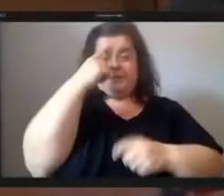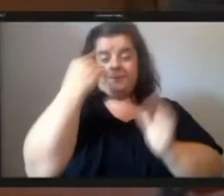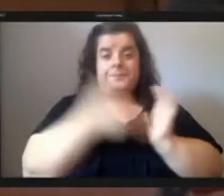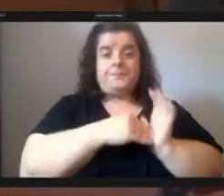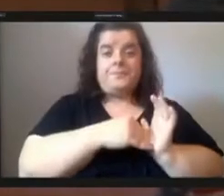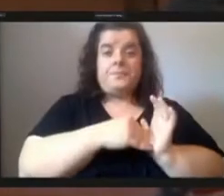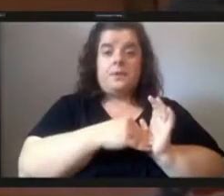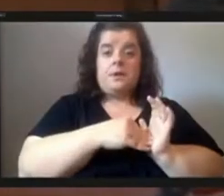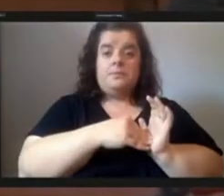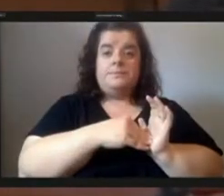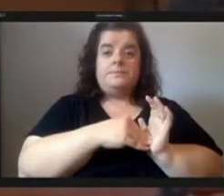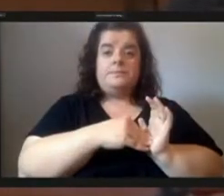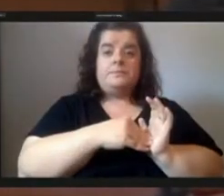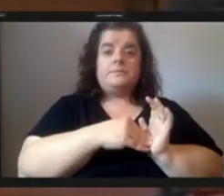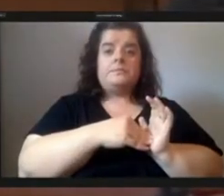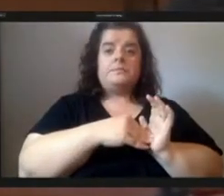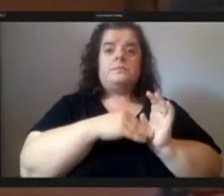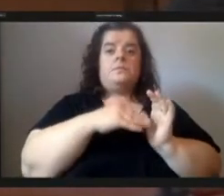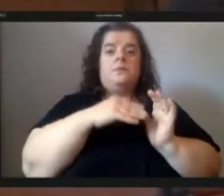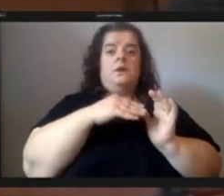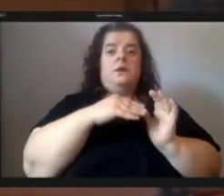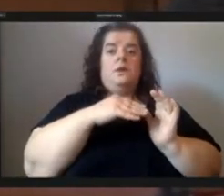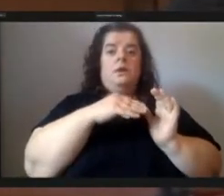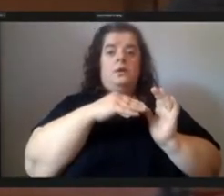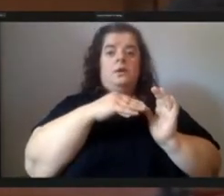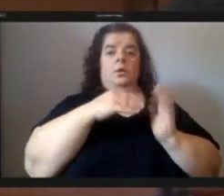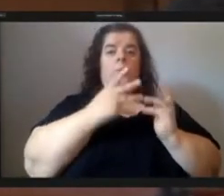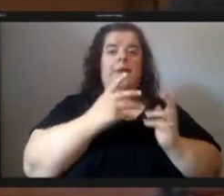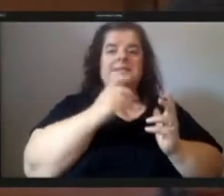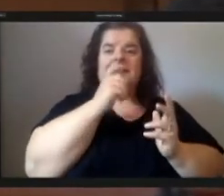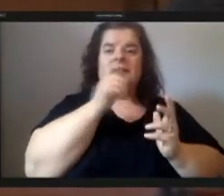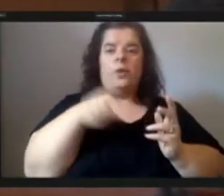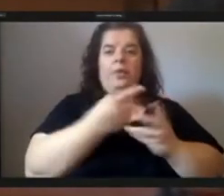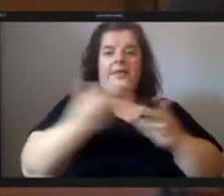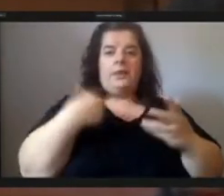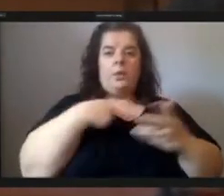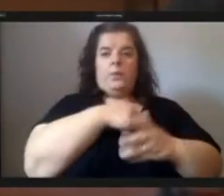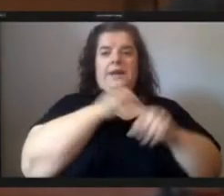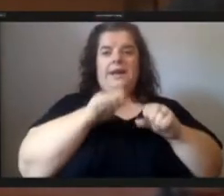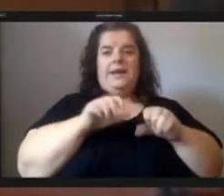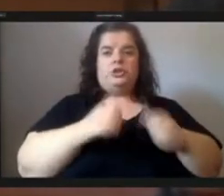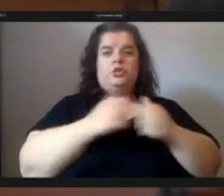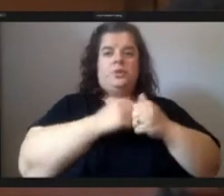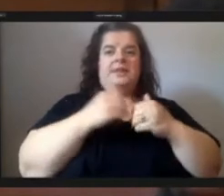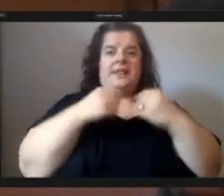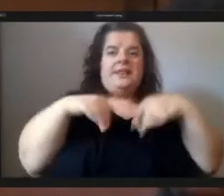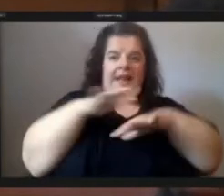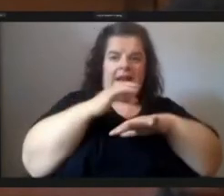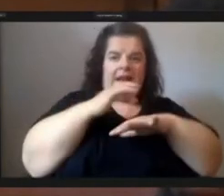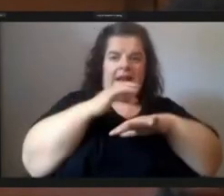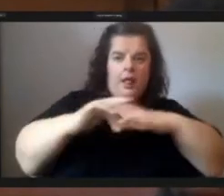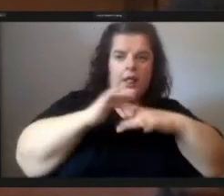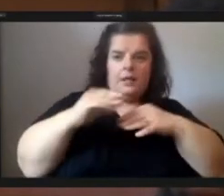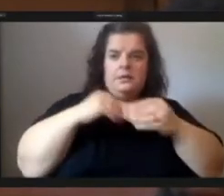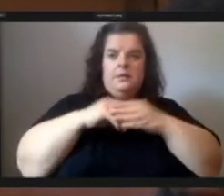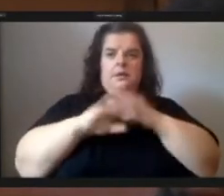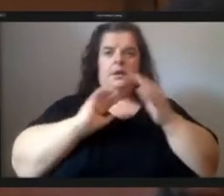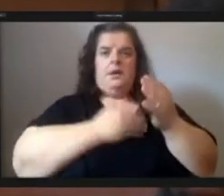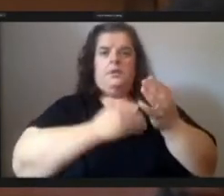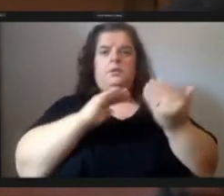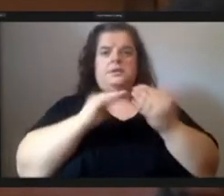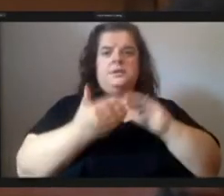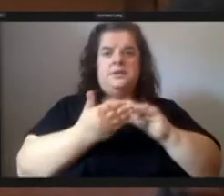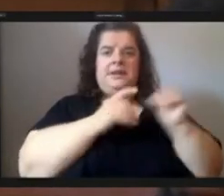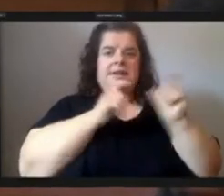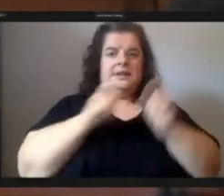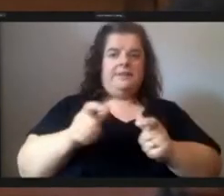is not the only thing we can do with this land that's vacant in our cities and giving it to people